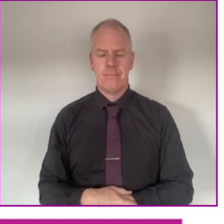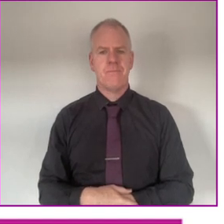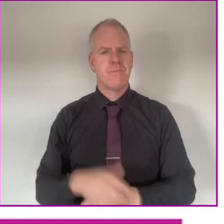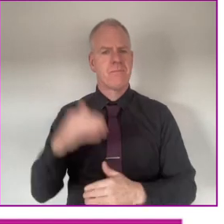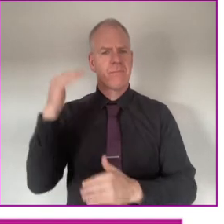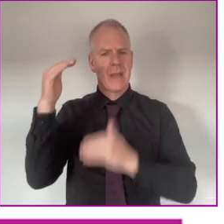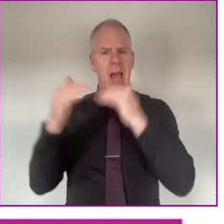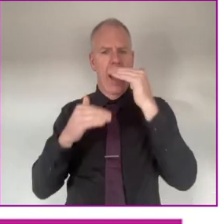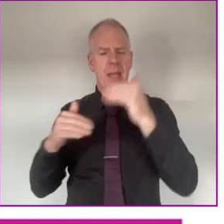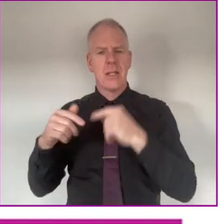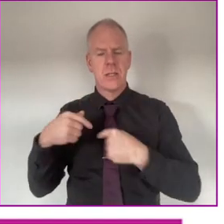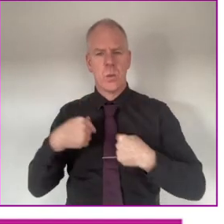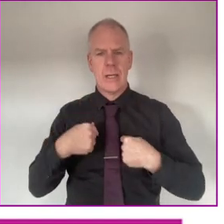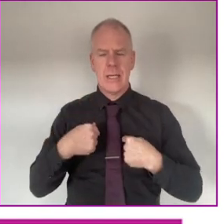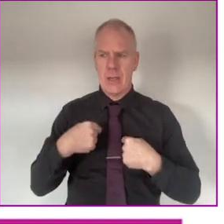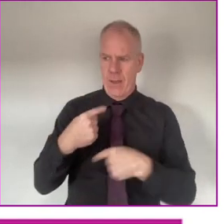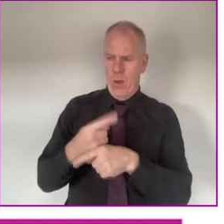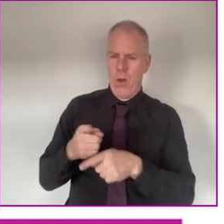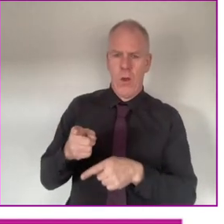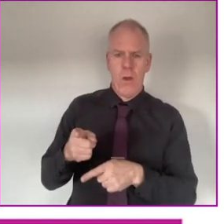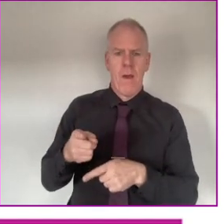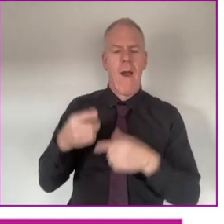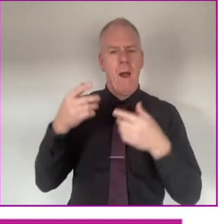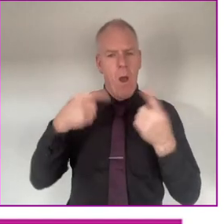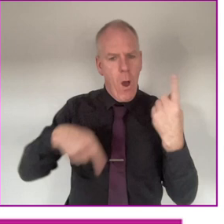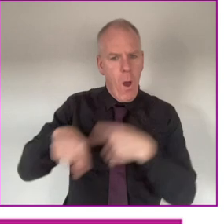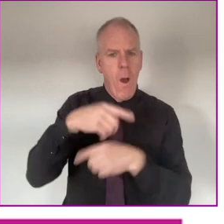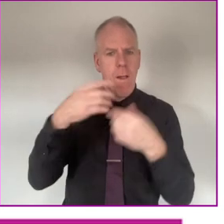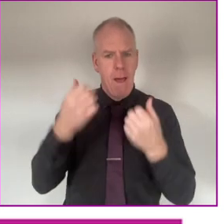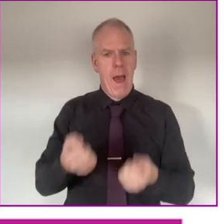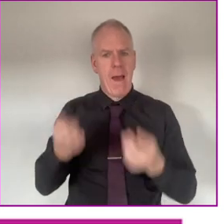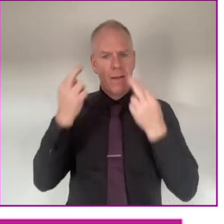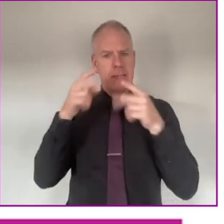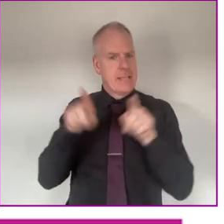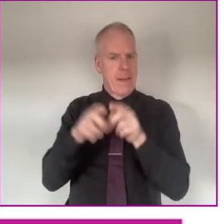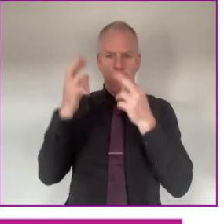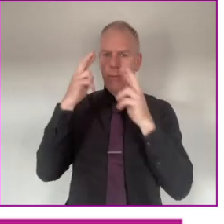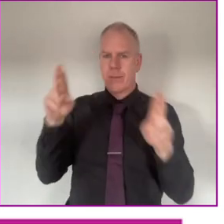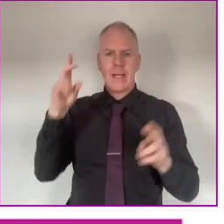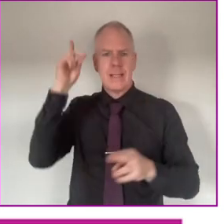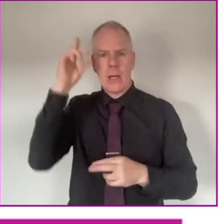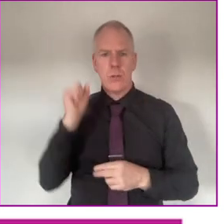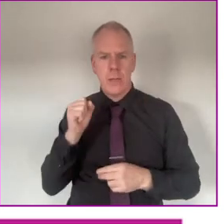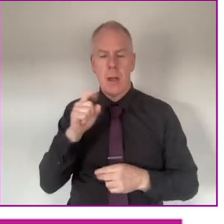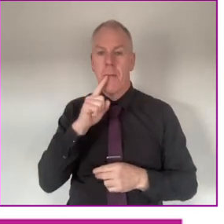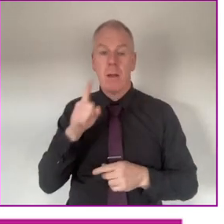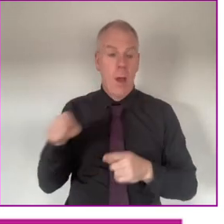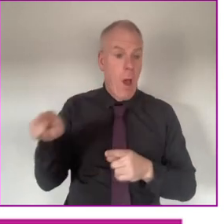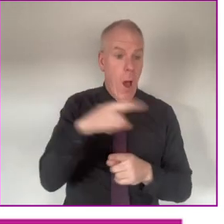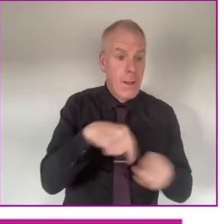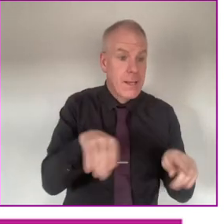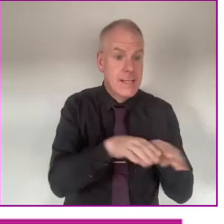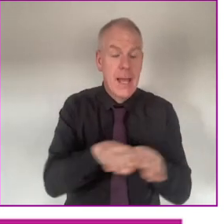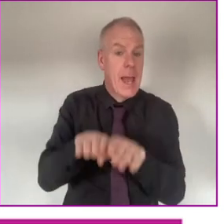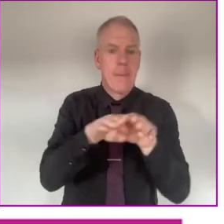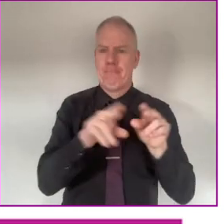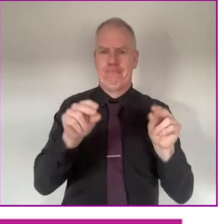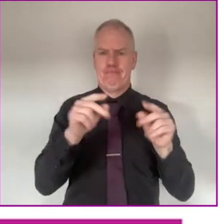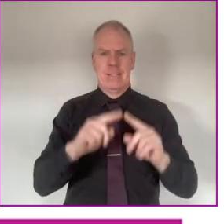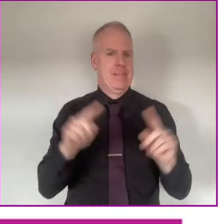Like the adults we were besetting, we all have Down Syndrome, but we are all different.